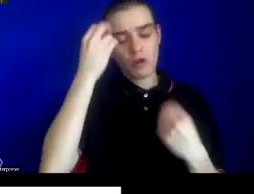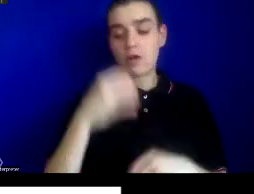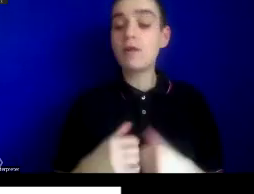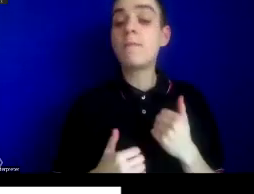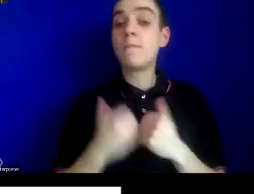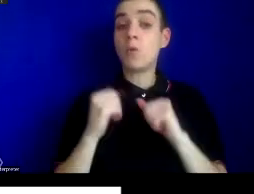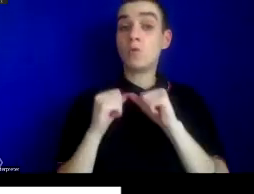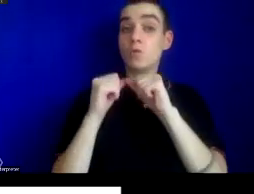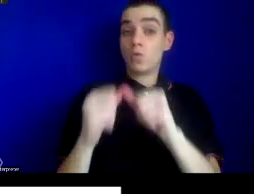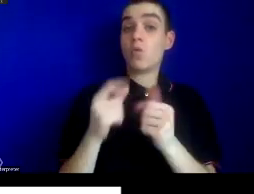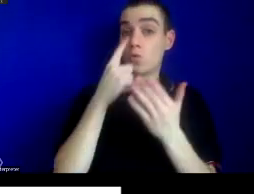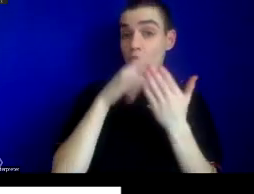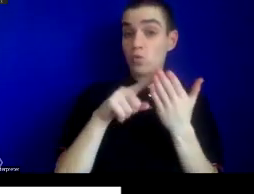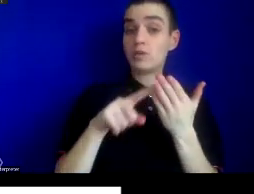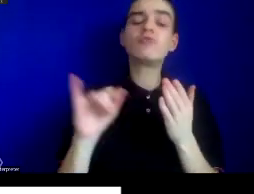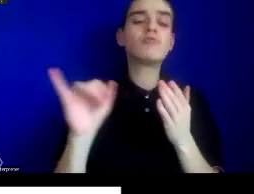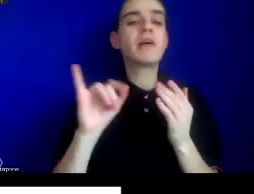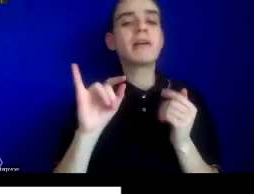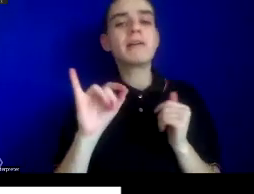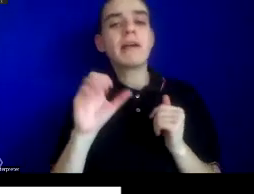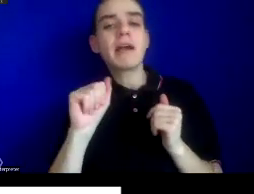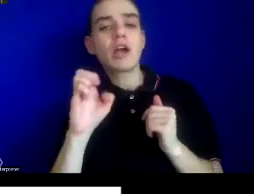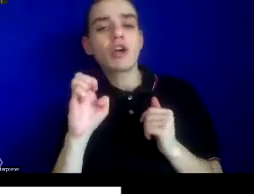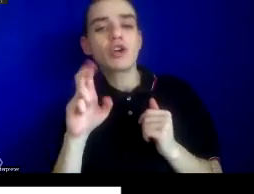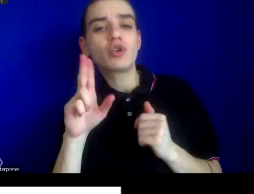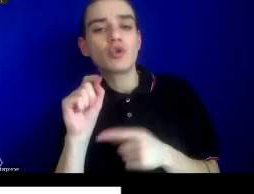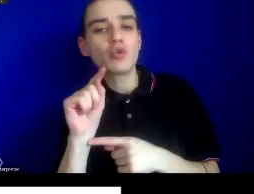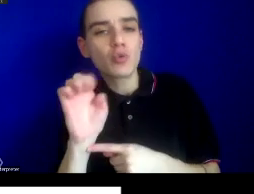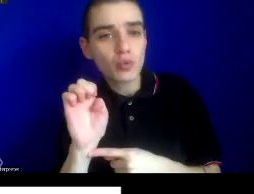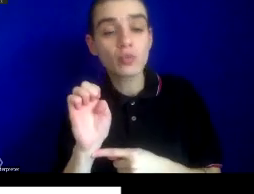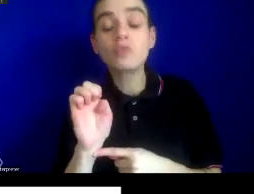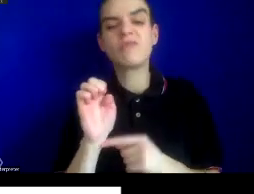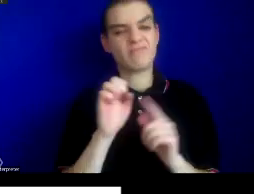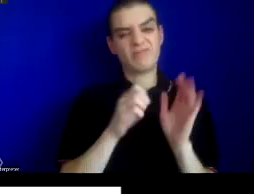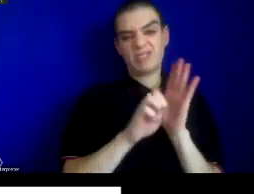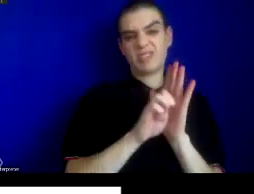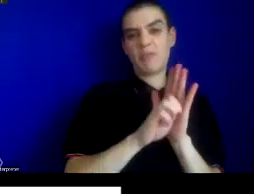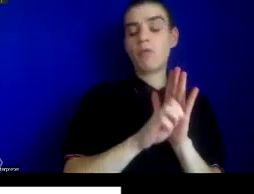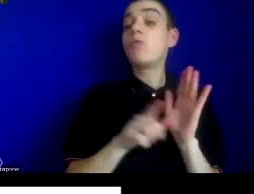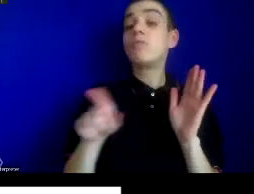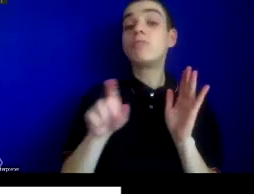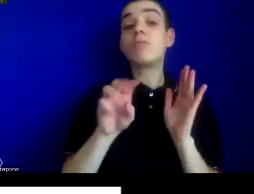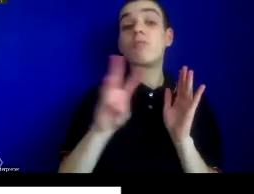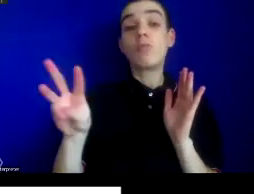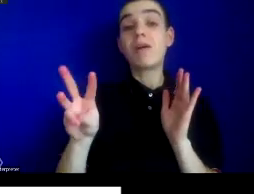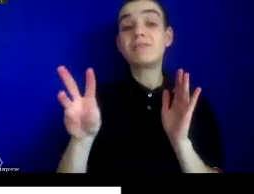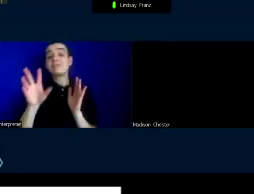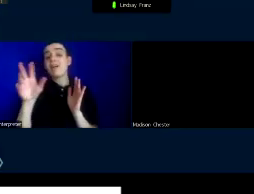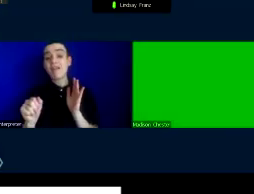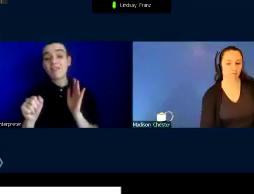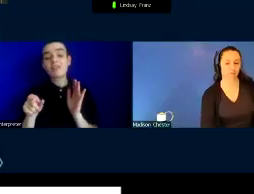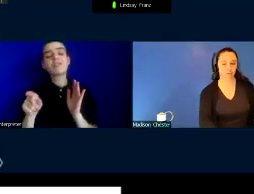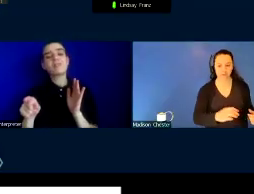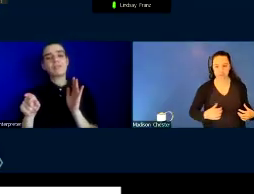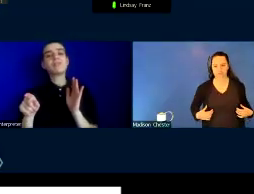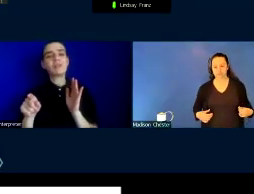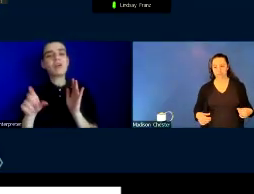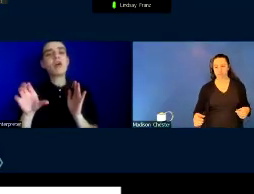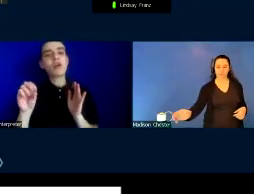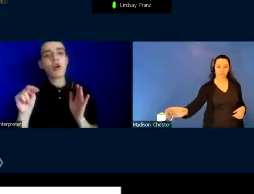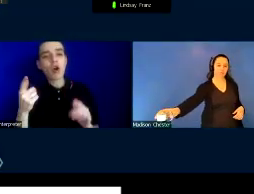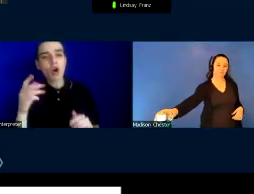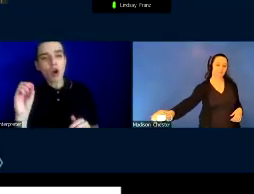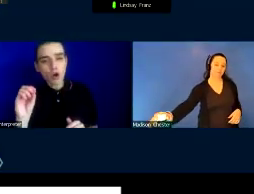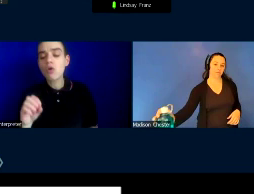acute epidemics, such as the recent epidemics of Ebola virus disease in West Africa and the Democratic Republic of Congo, the epidemic of Zika